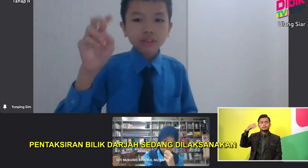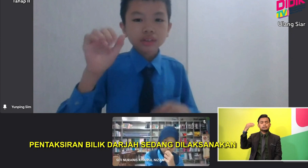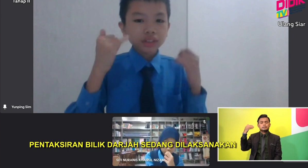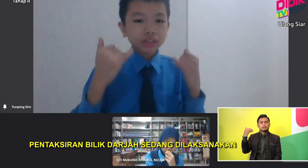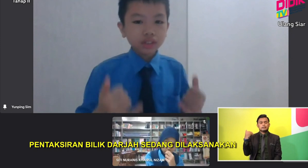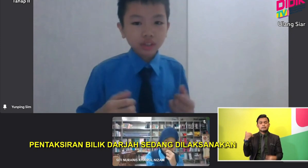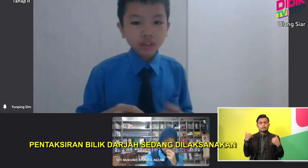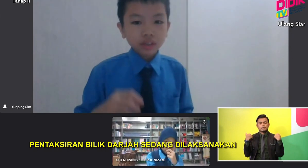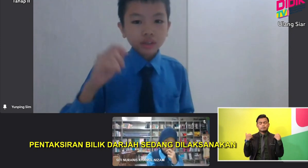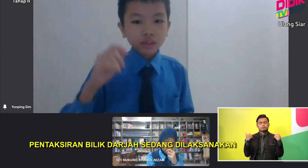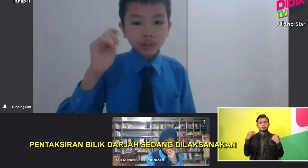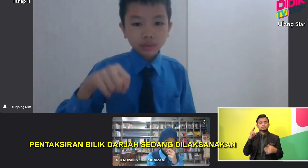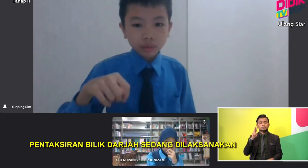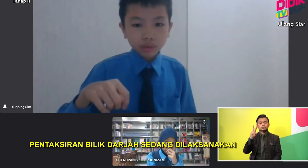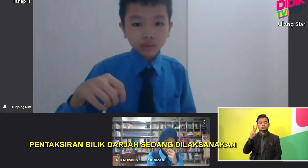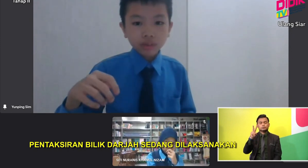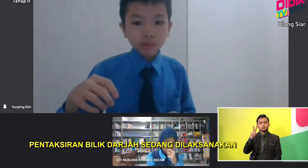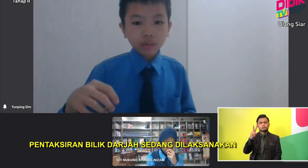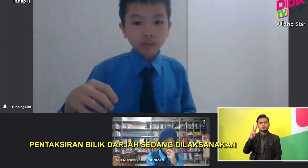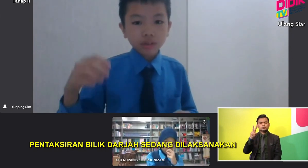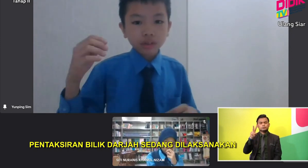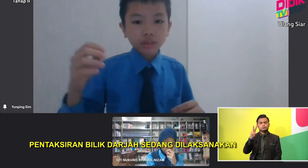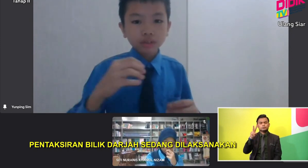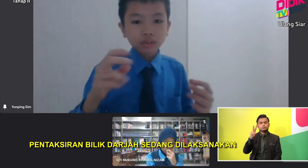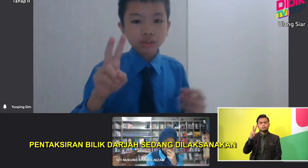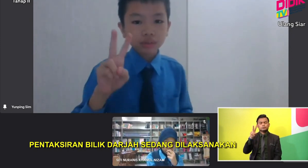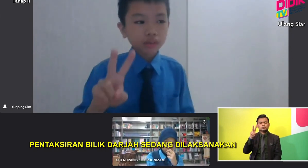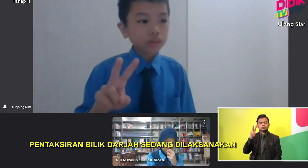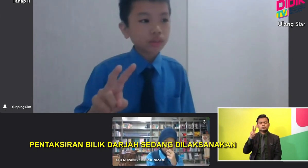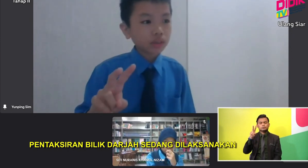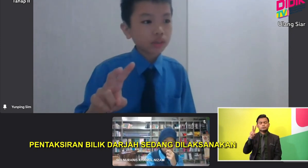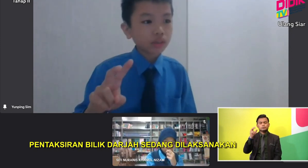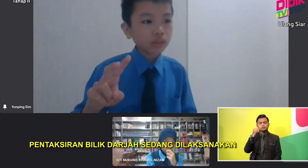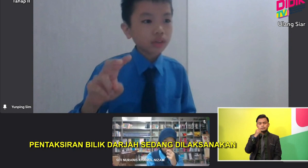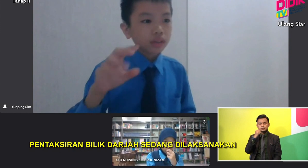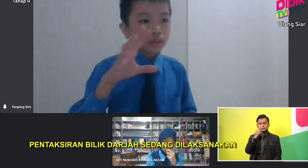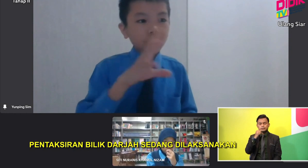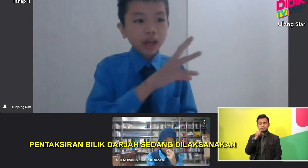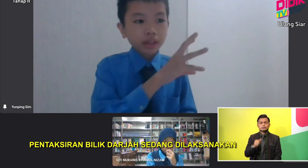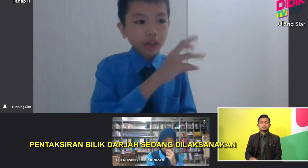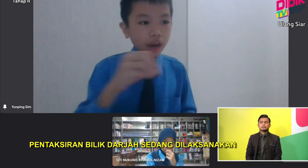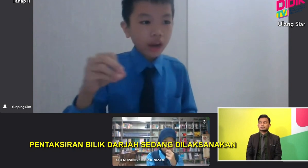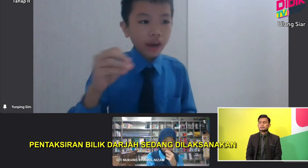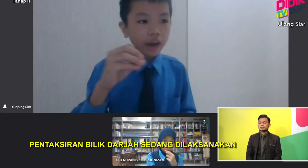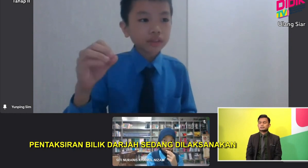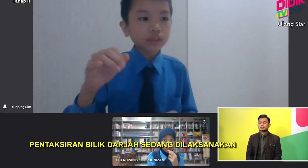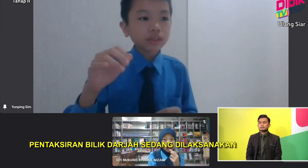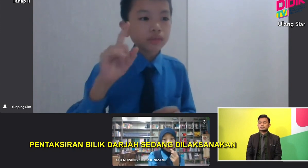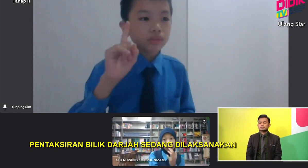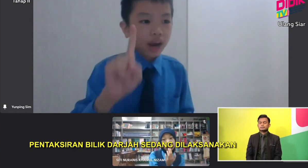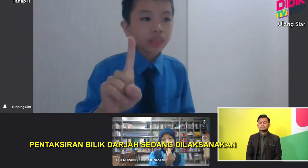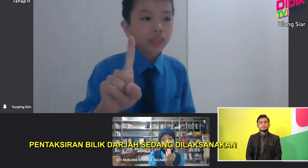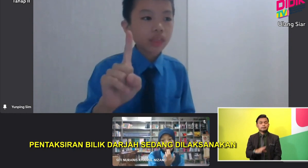two. Two what? Two sister. Two sister. I think.